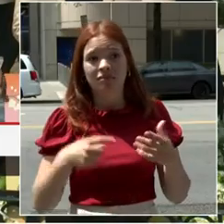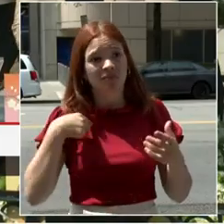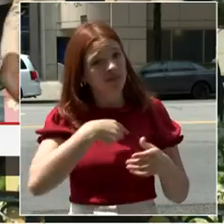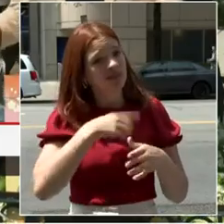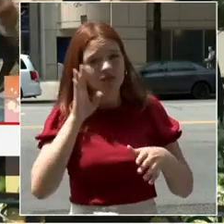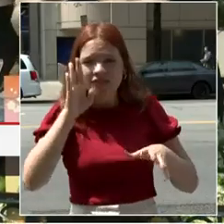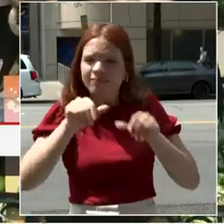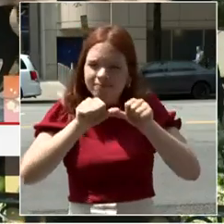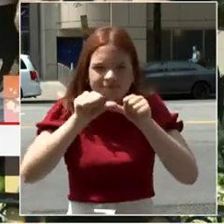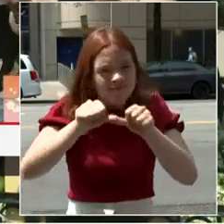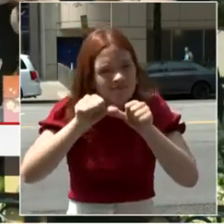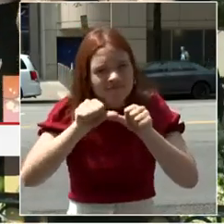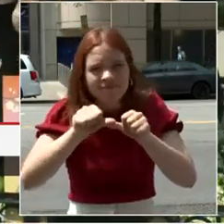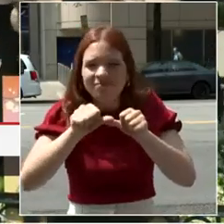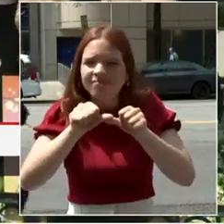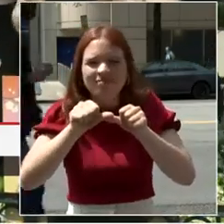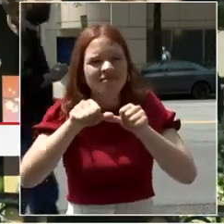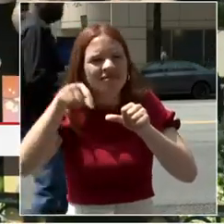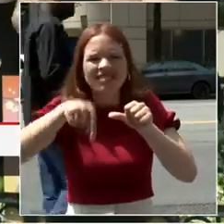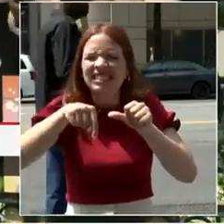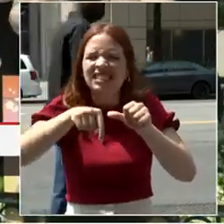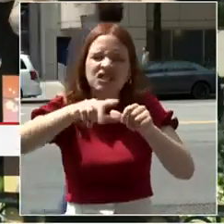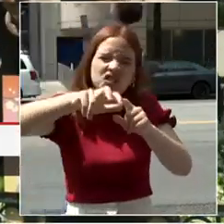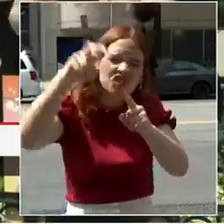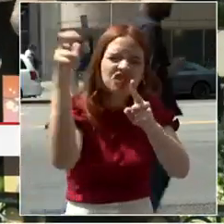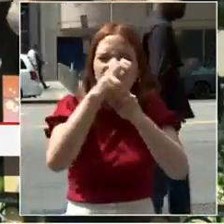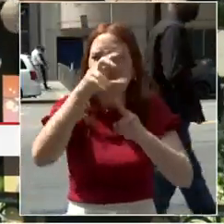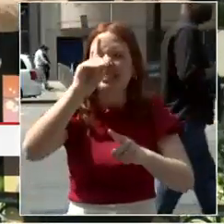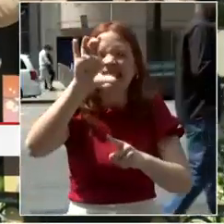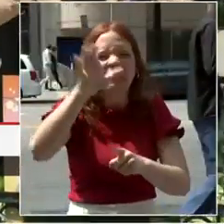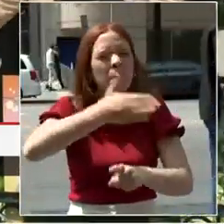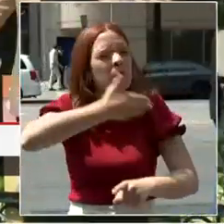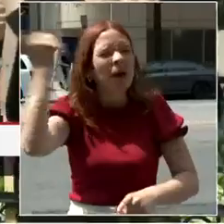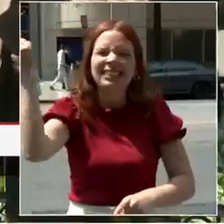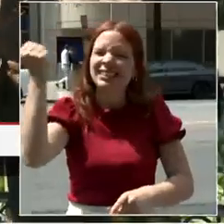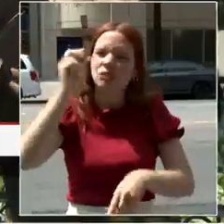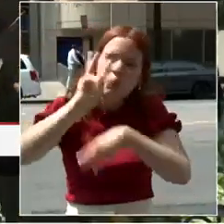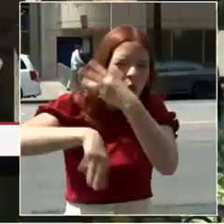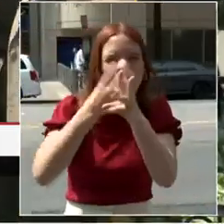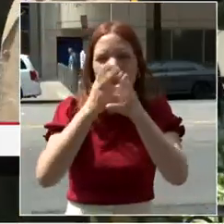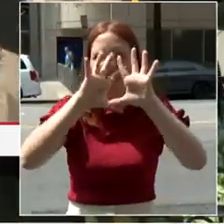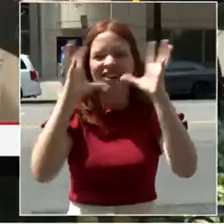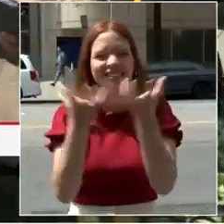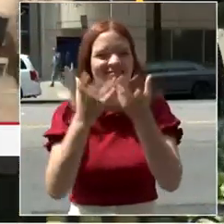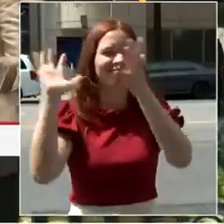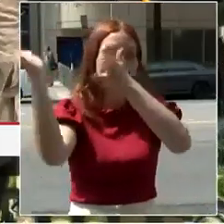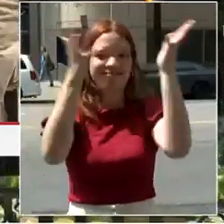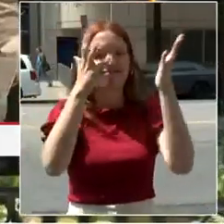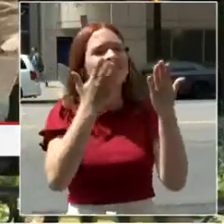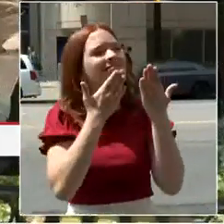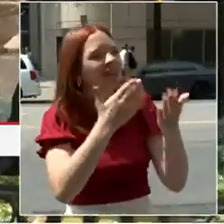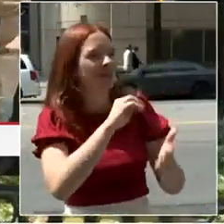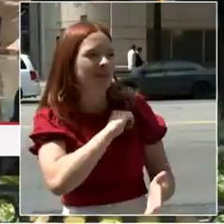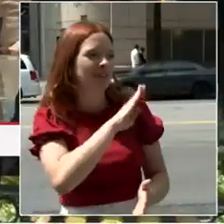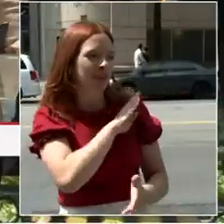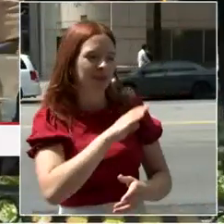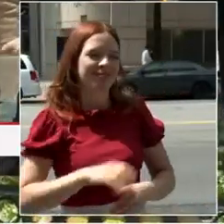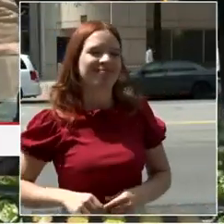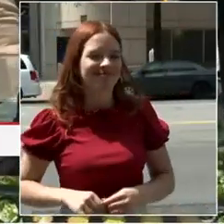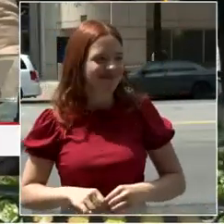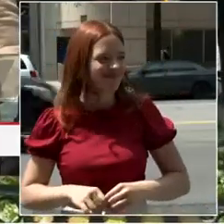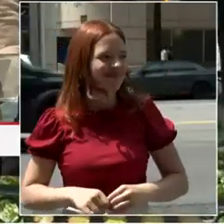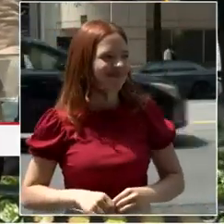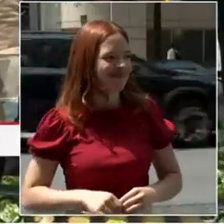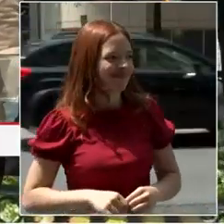world. Thank you, Mayor, for allowing me to be a part of this. Let's get to action. Thank you. Thank you, Councilmember. All right. Time for